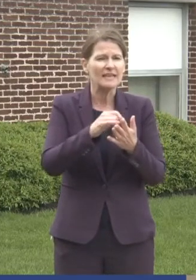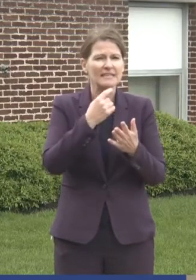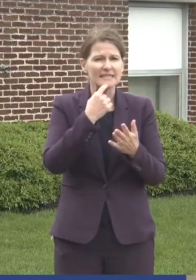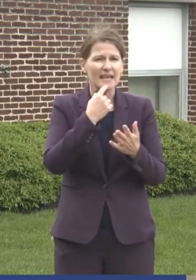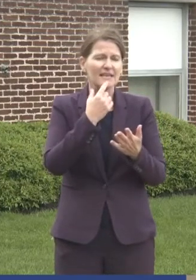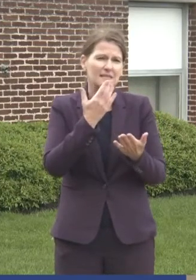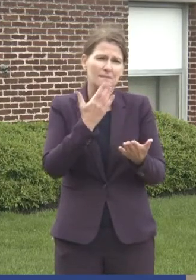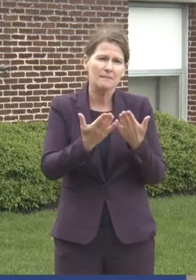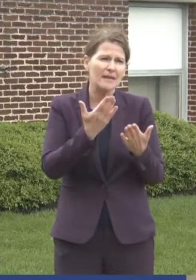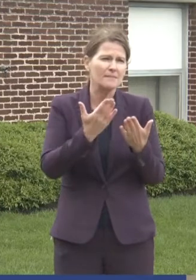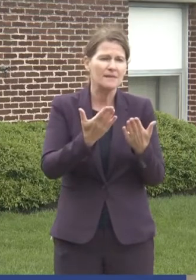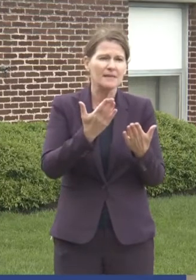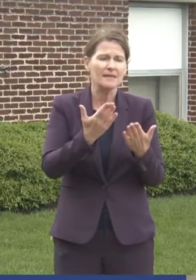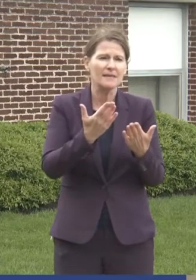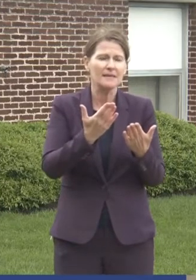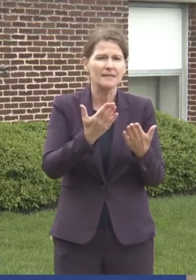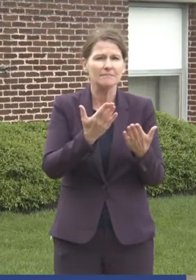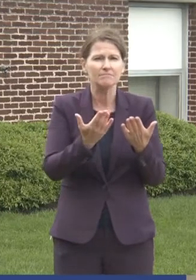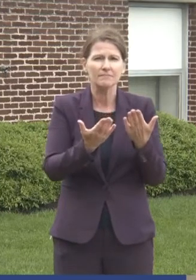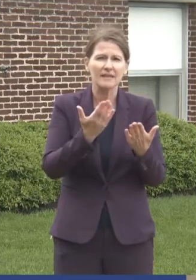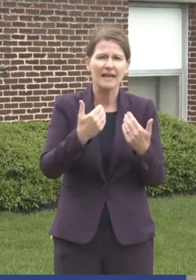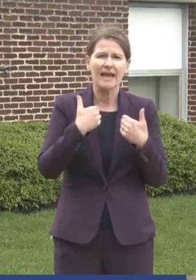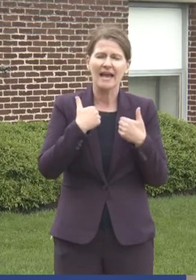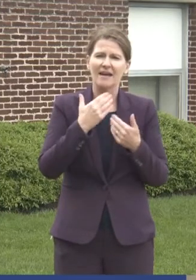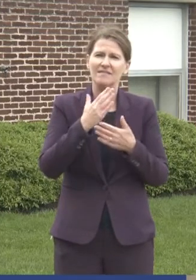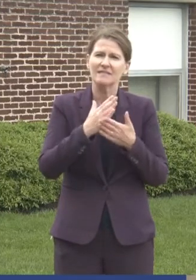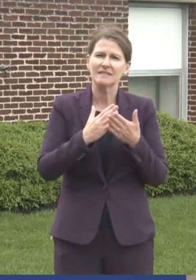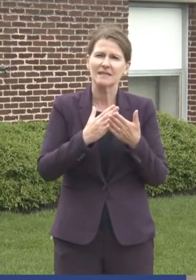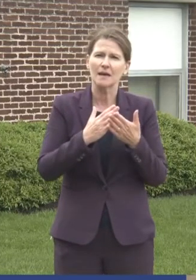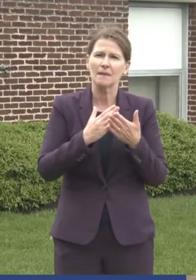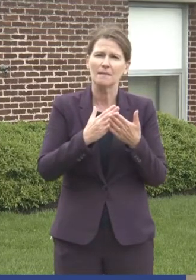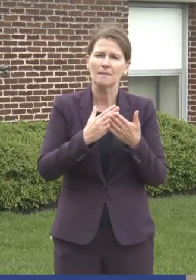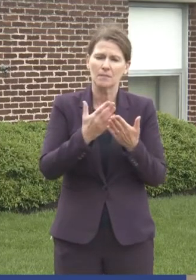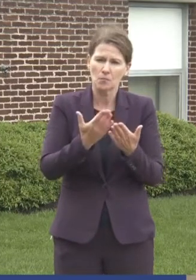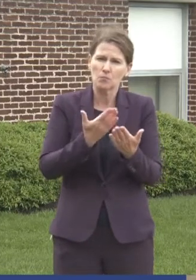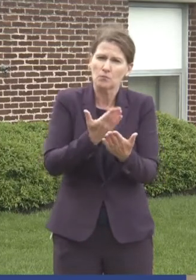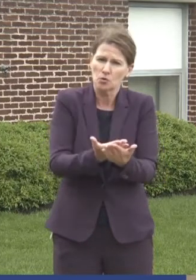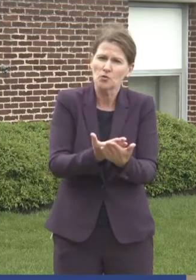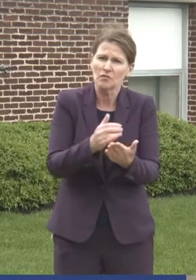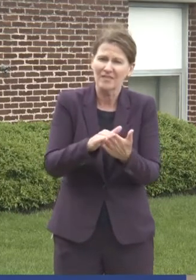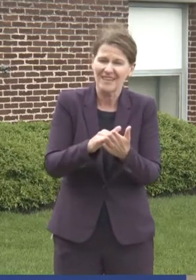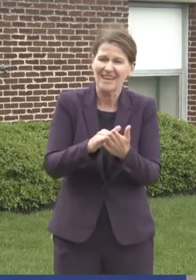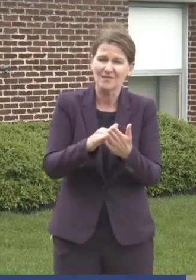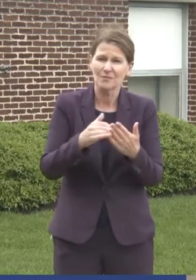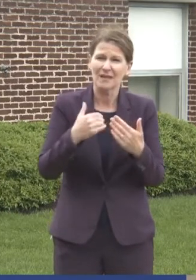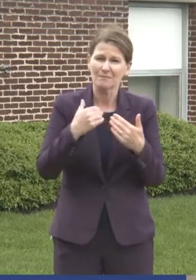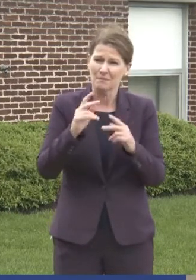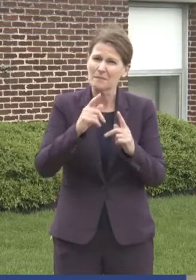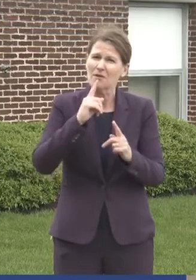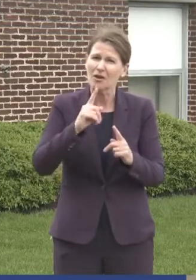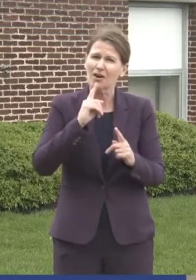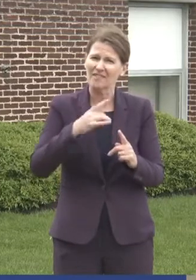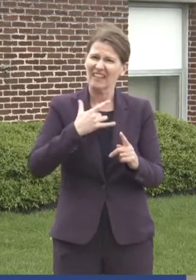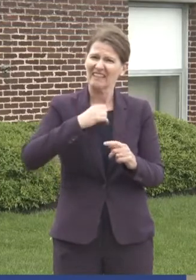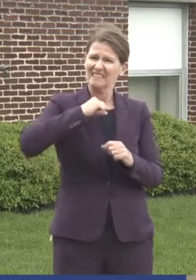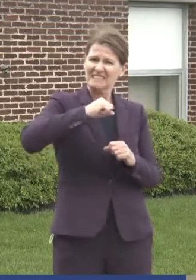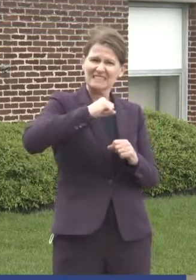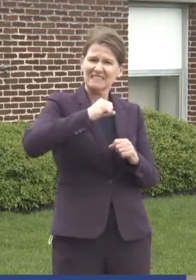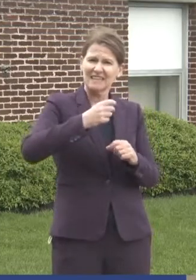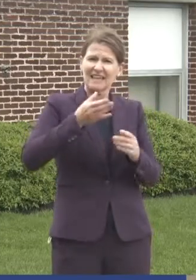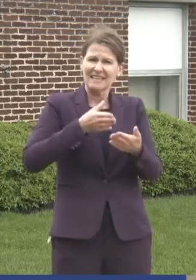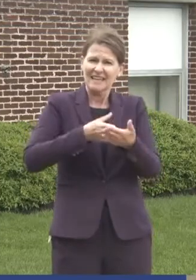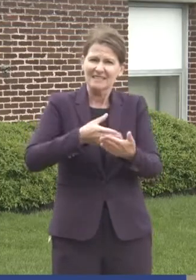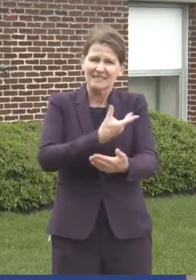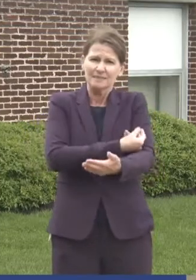uptick in this in or or at least some some real empirical proof that there is hesitancy? I think it's too early to say that